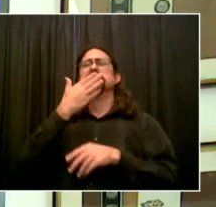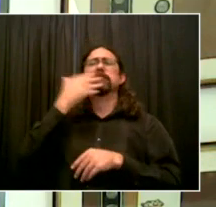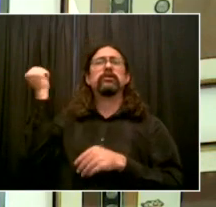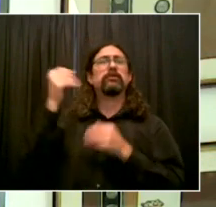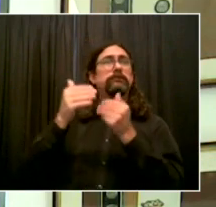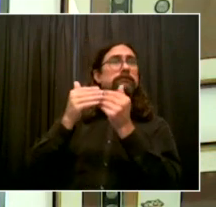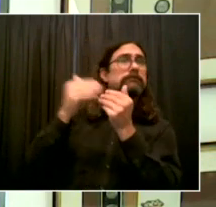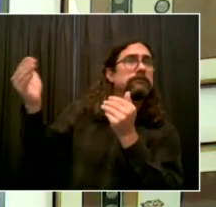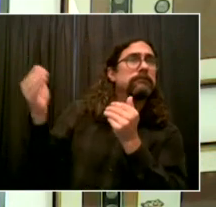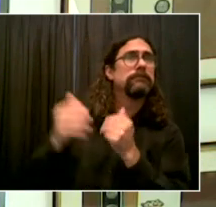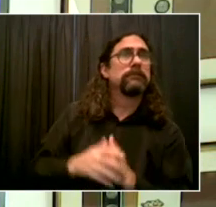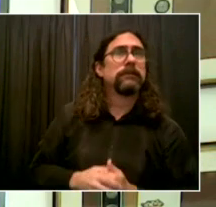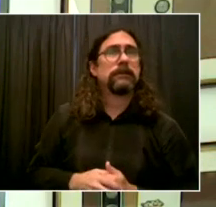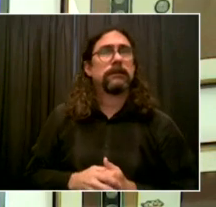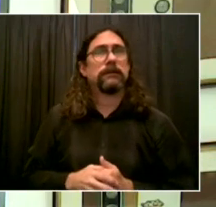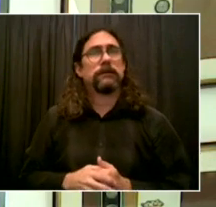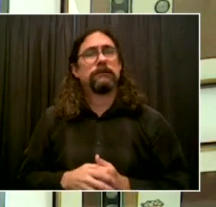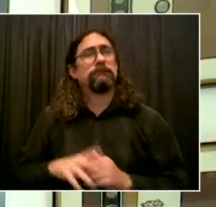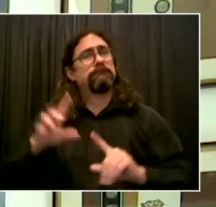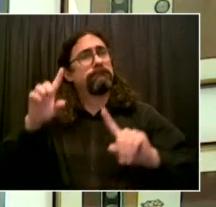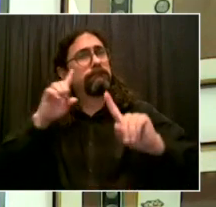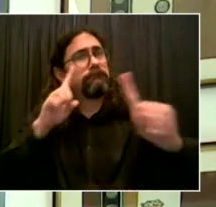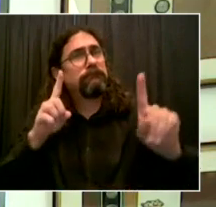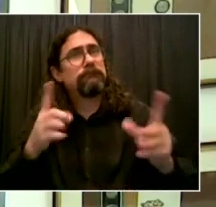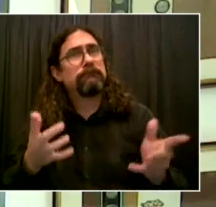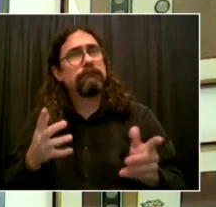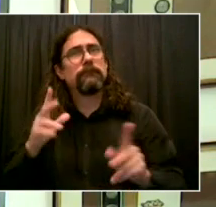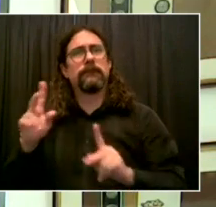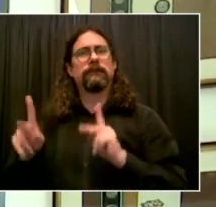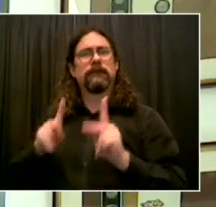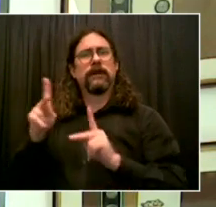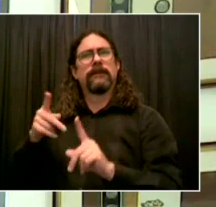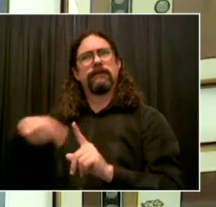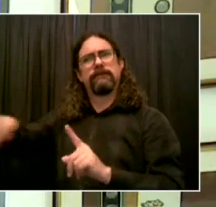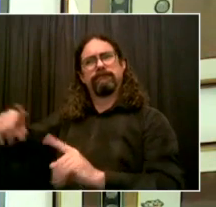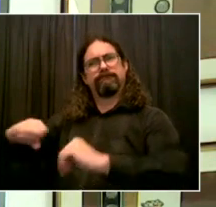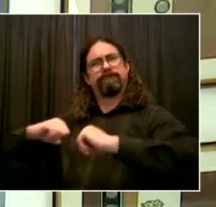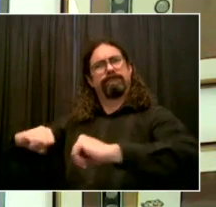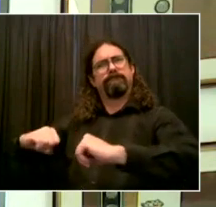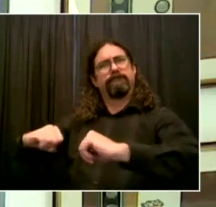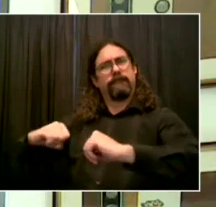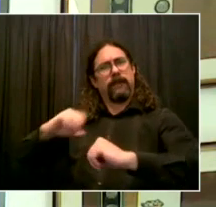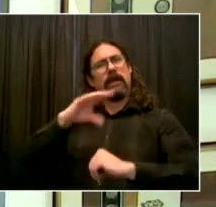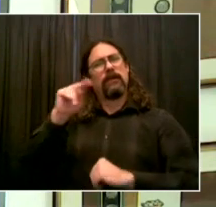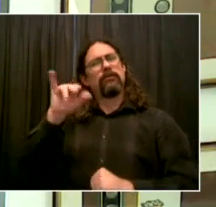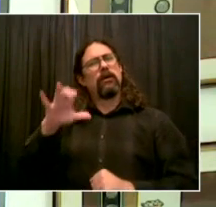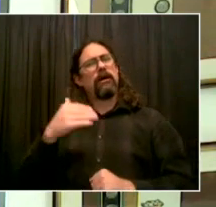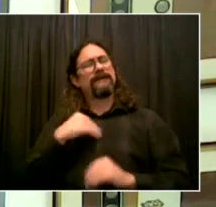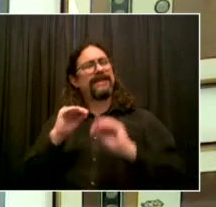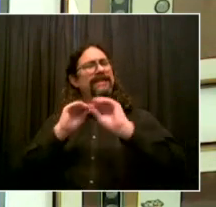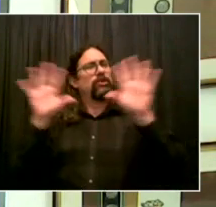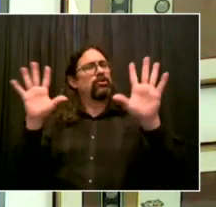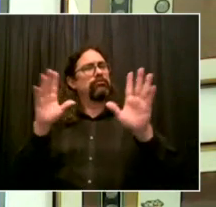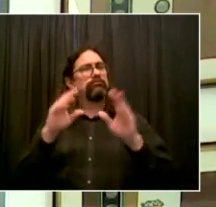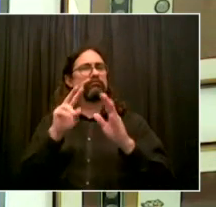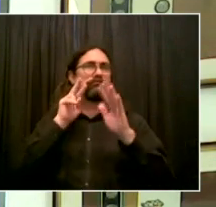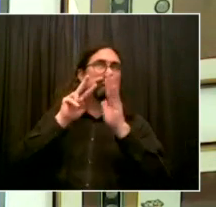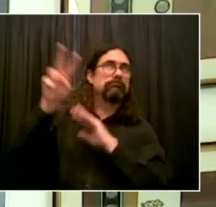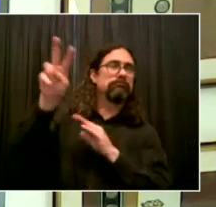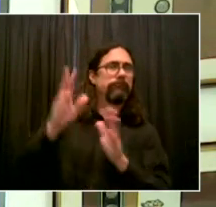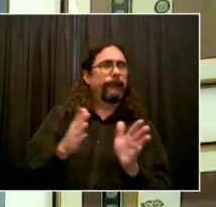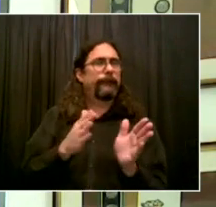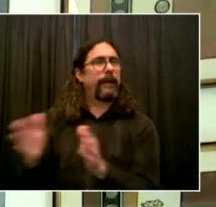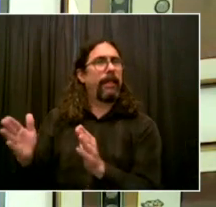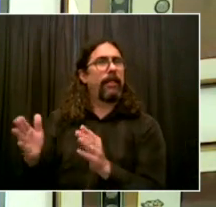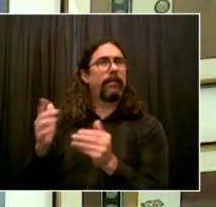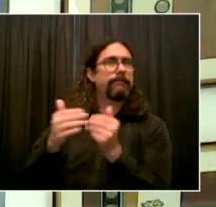future health crises. We will do this by building on Columbia University's experience and expertise in addressing the toughest